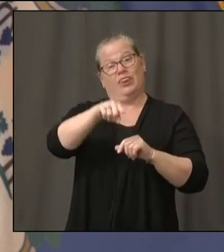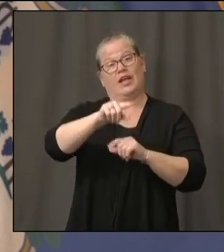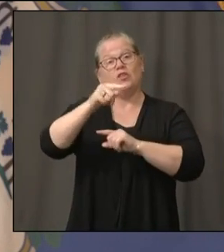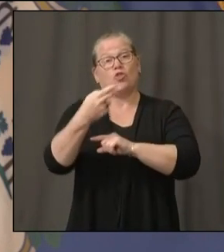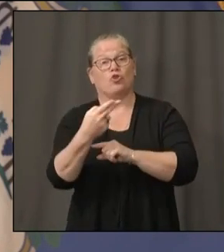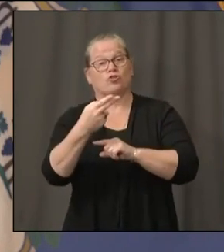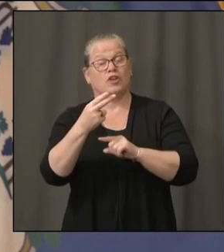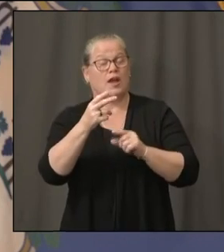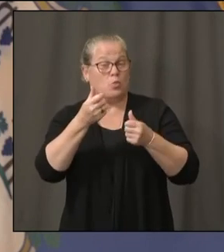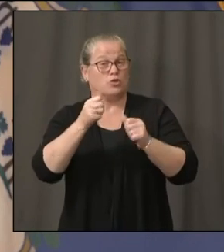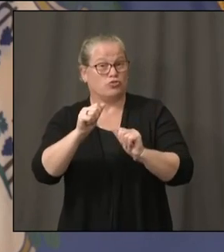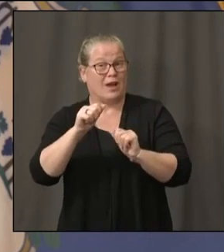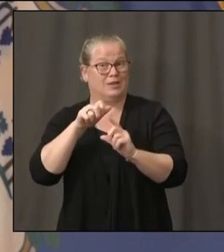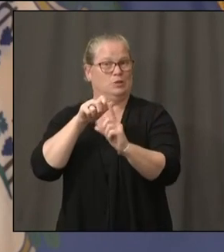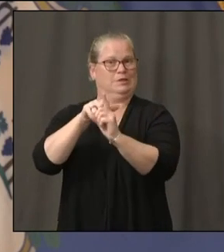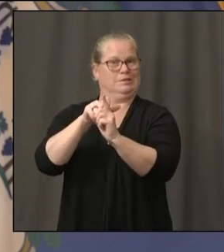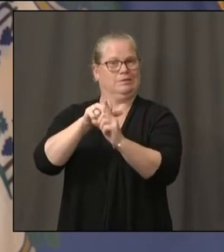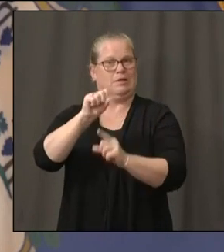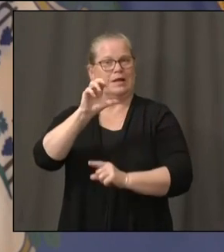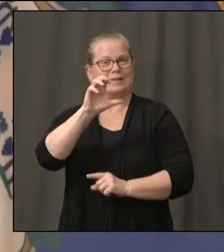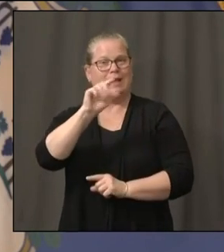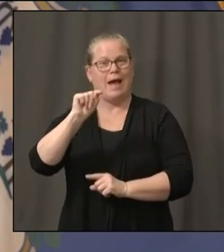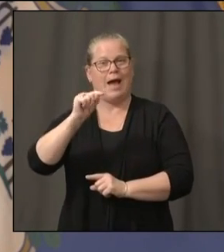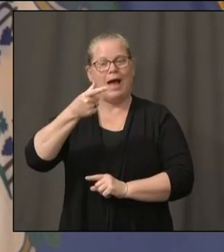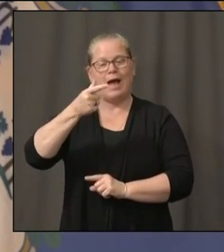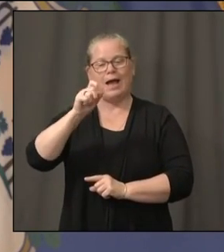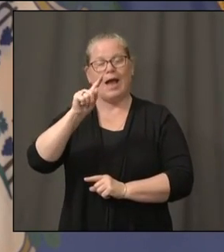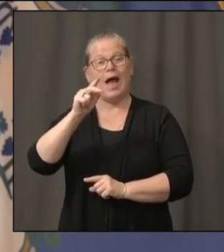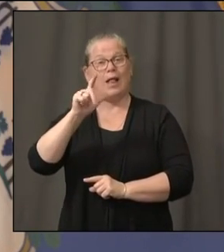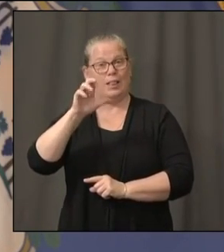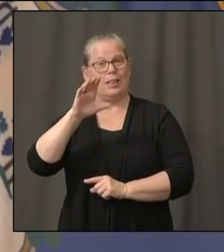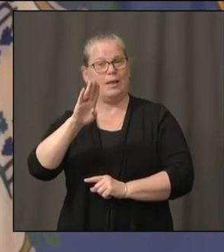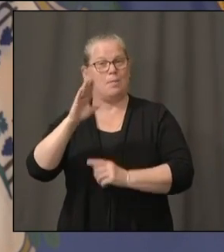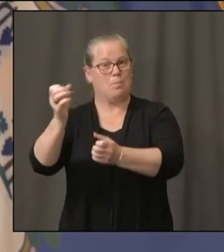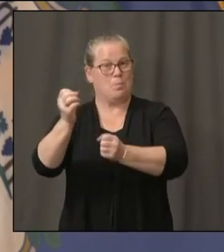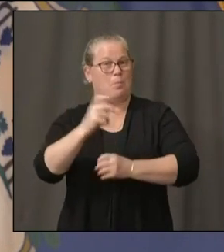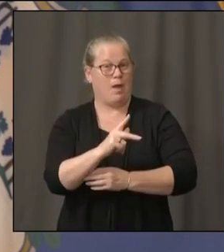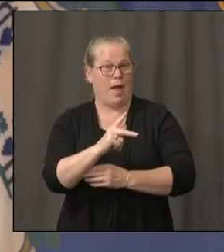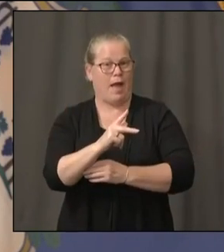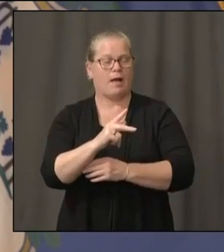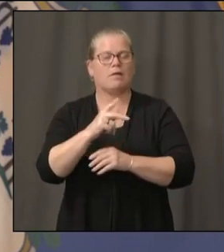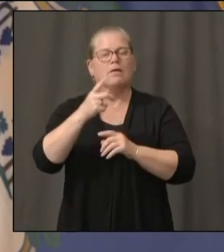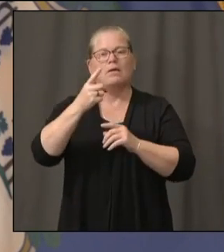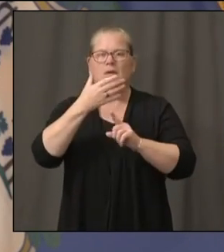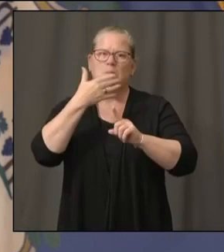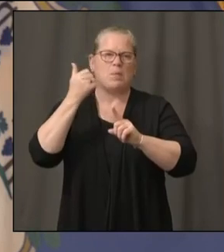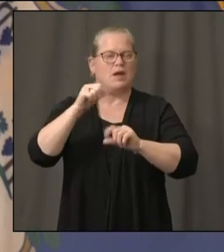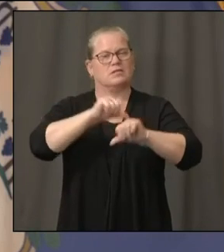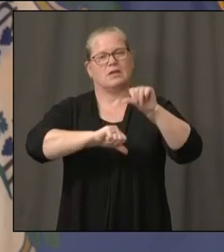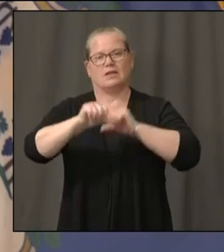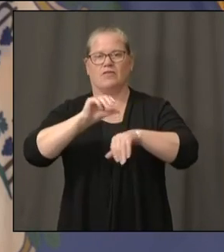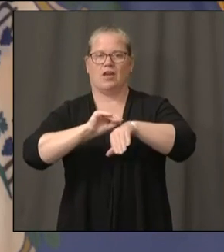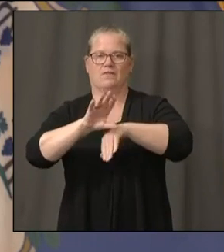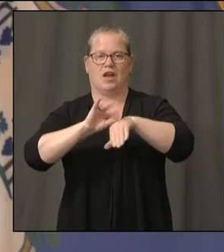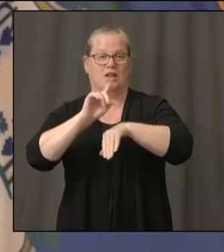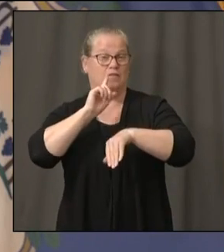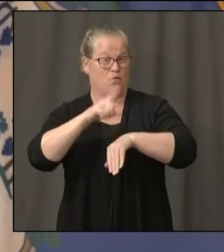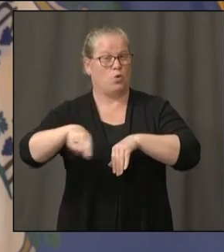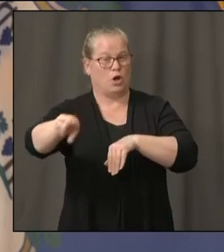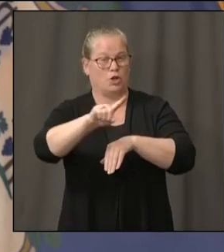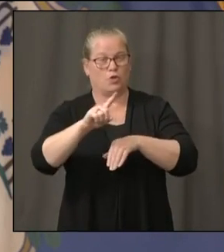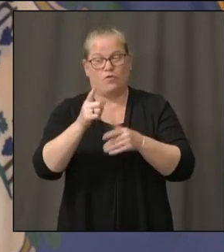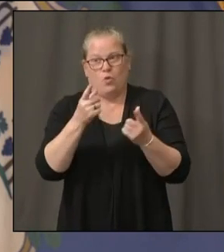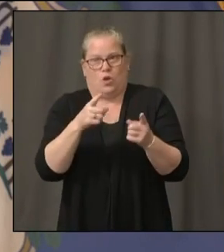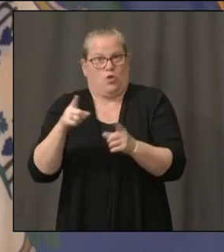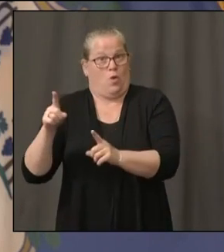helped advise our reopen committee and give the best scientific advice we can share with you in terms of what's going on.